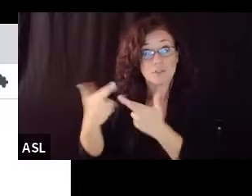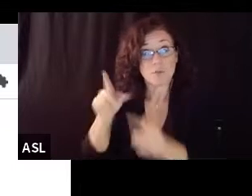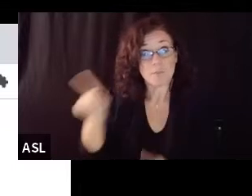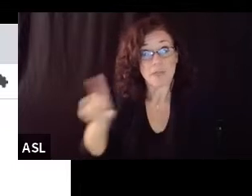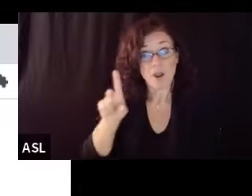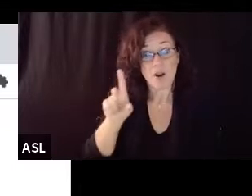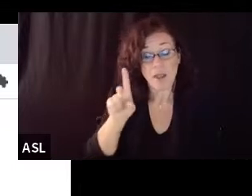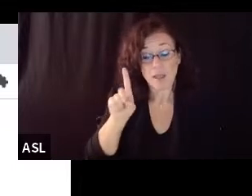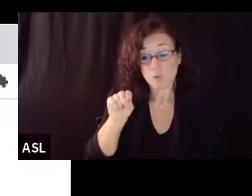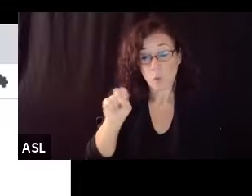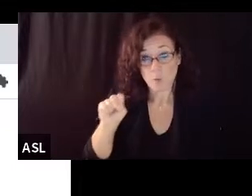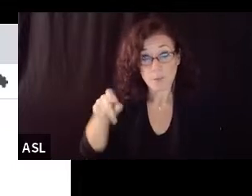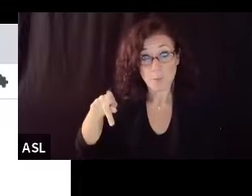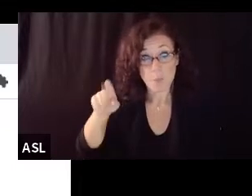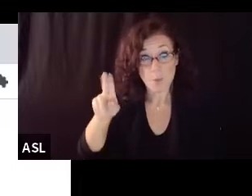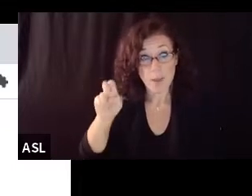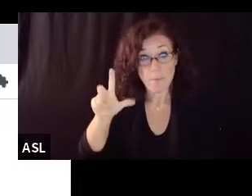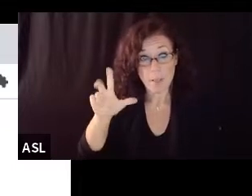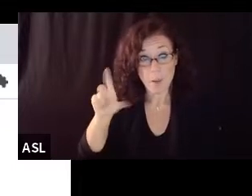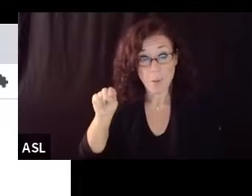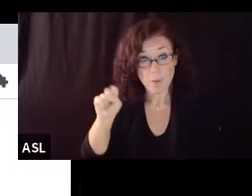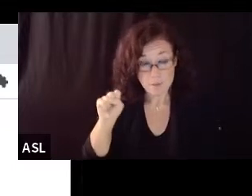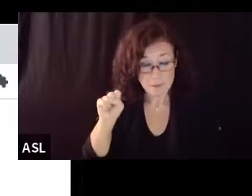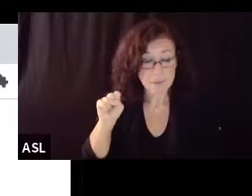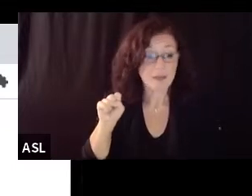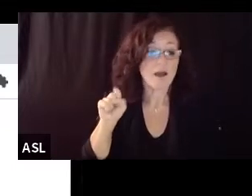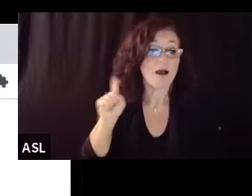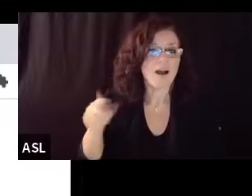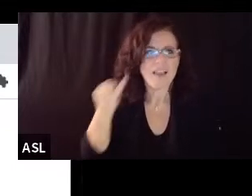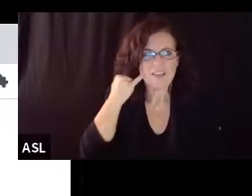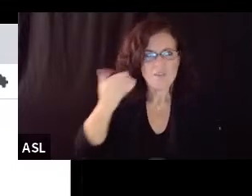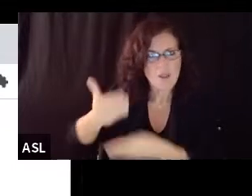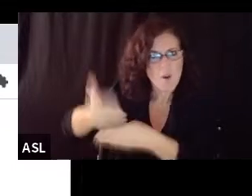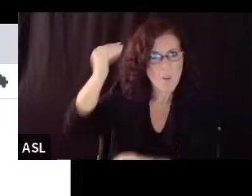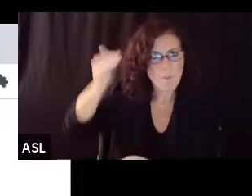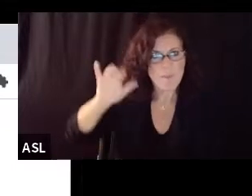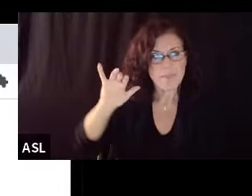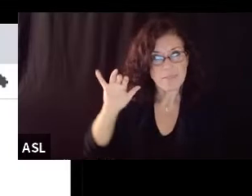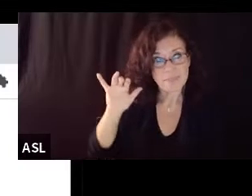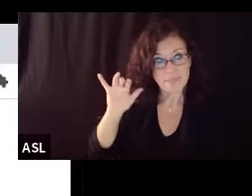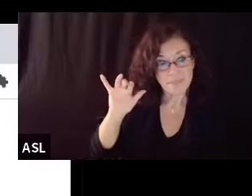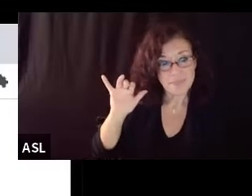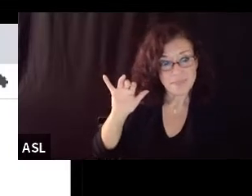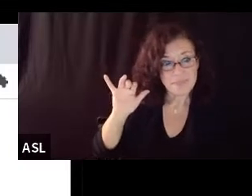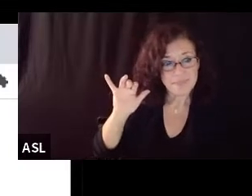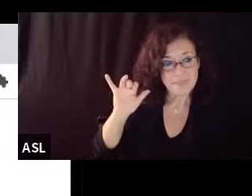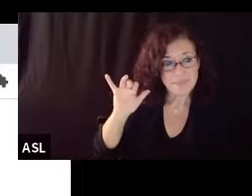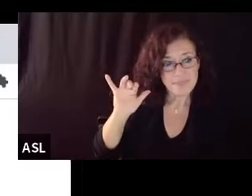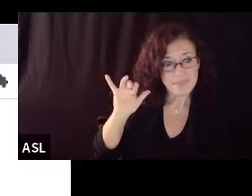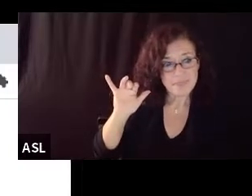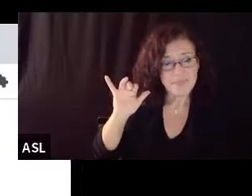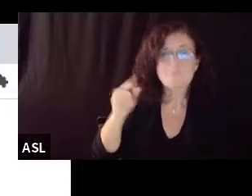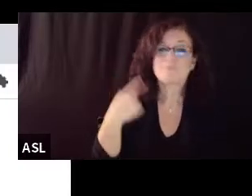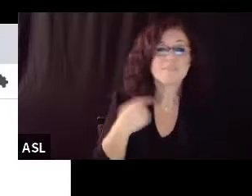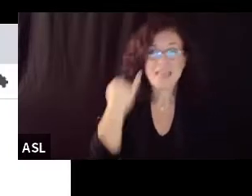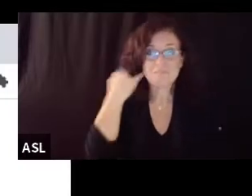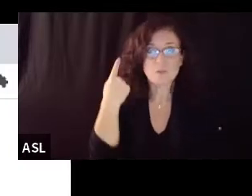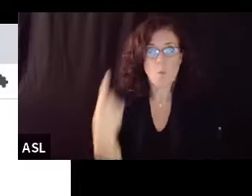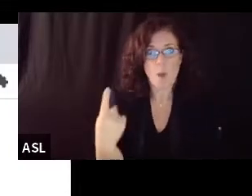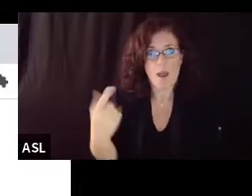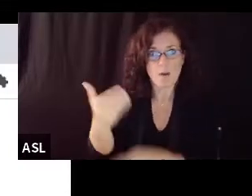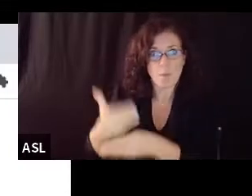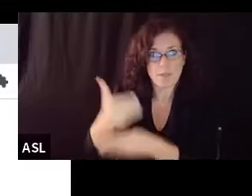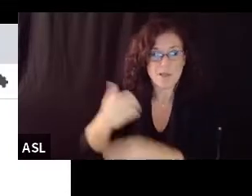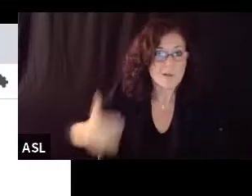um it doesn't really and that's what the pictures at the bottom are showing you it's hard to get enough flow but if we put a fan